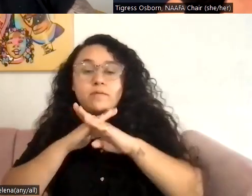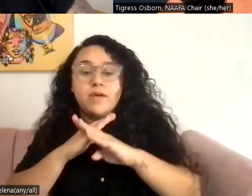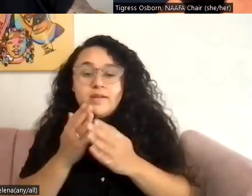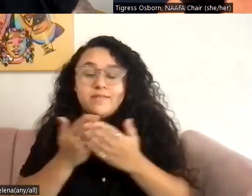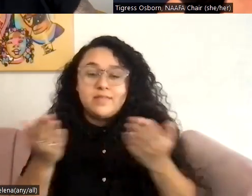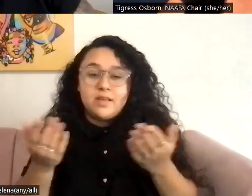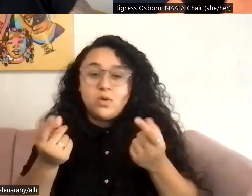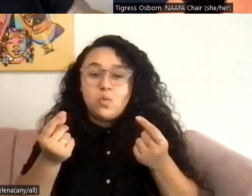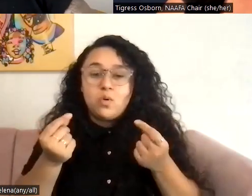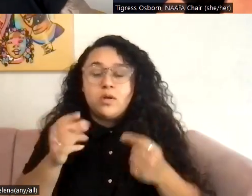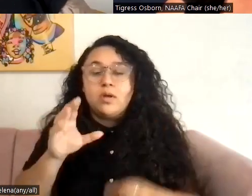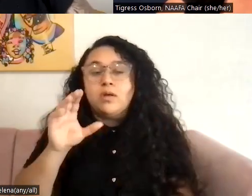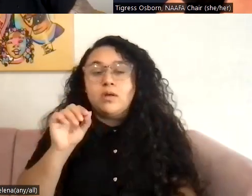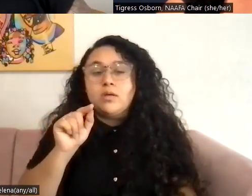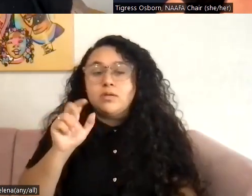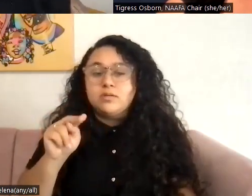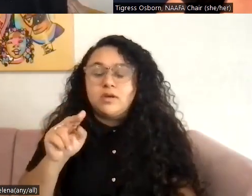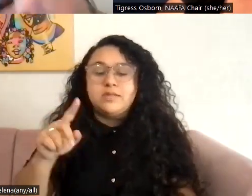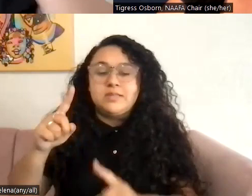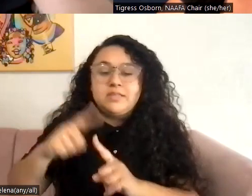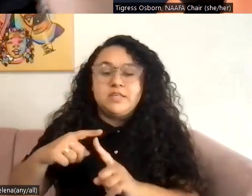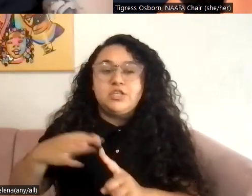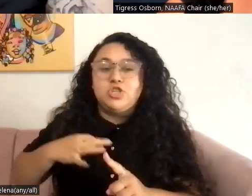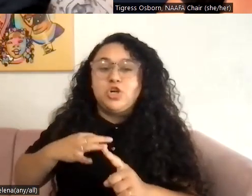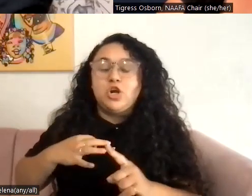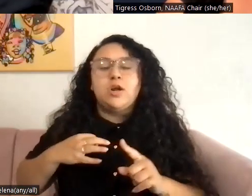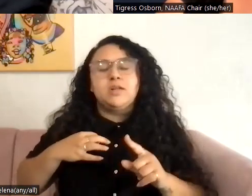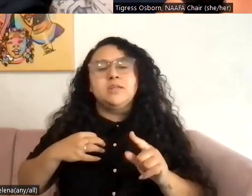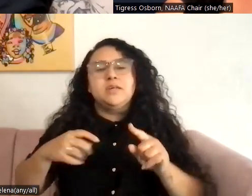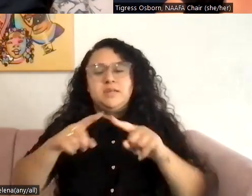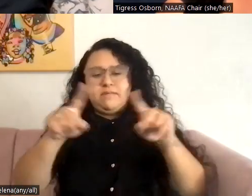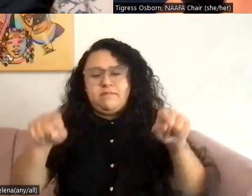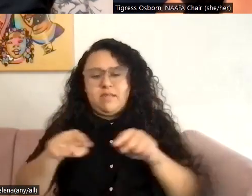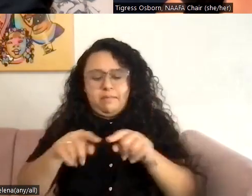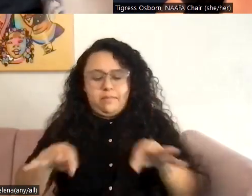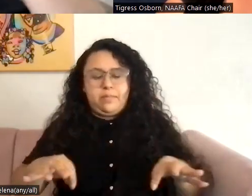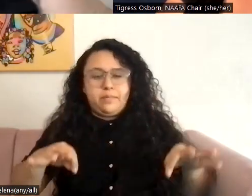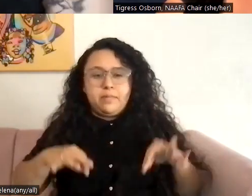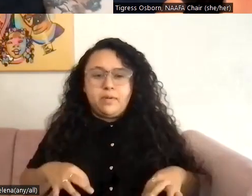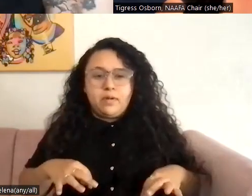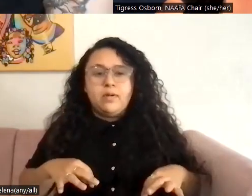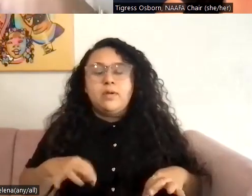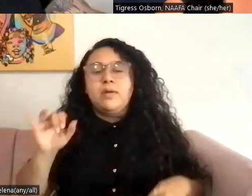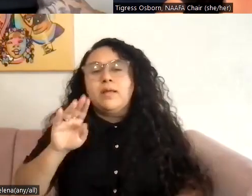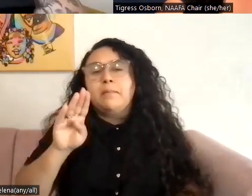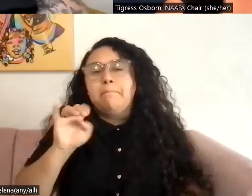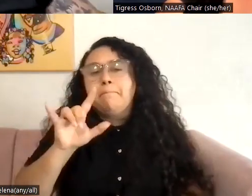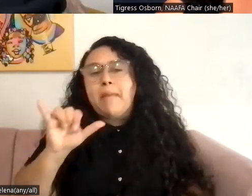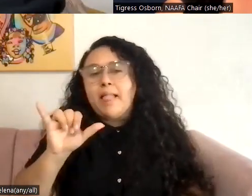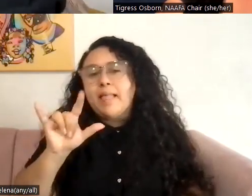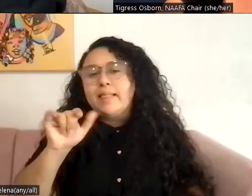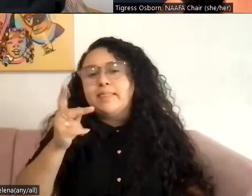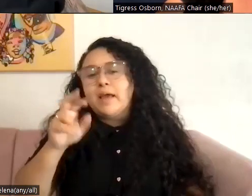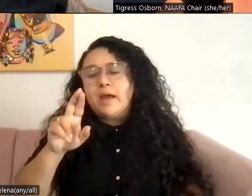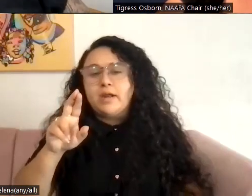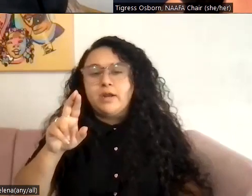the cotton kind of t-shirt pieces. They, they're like, um, a belly liner basically. And you put